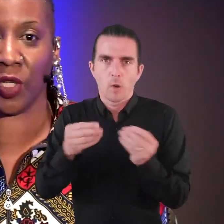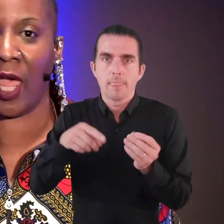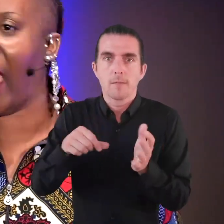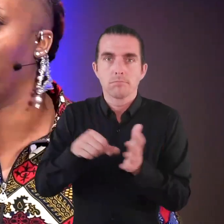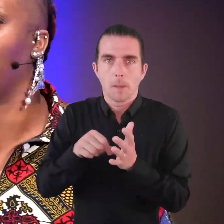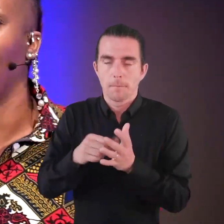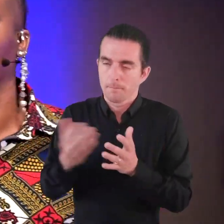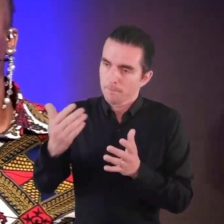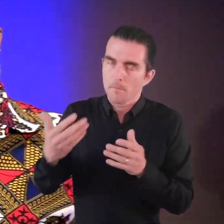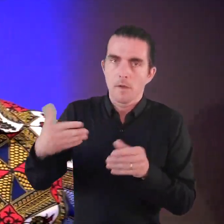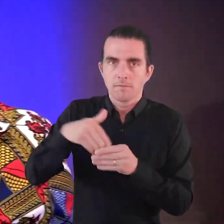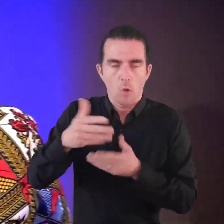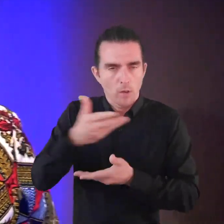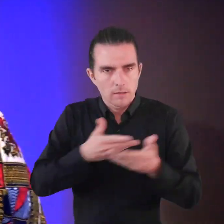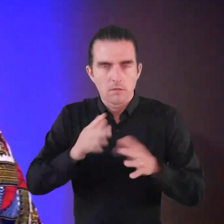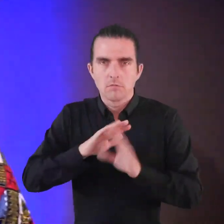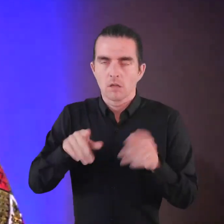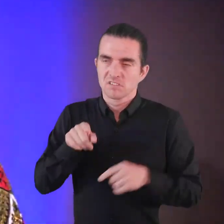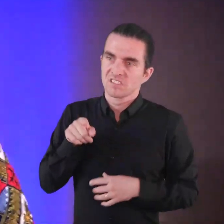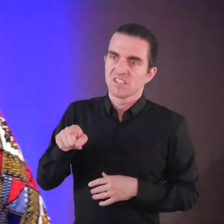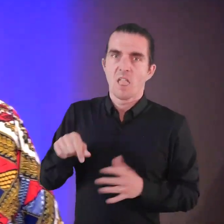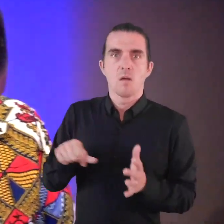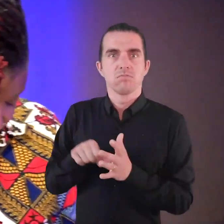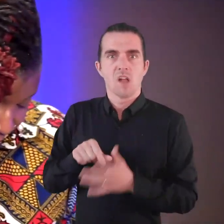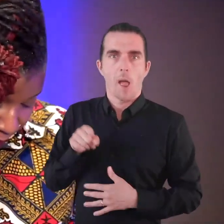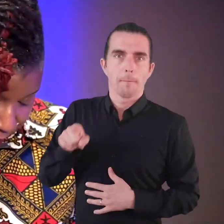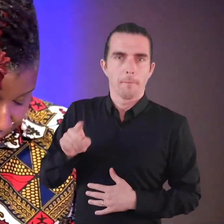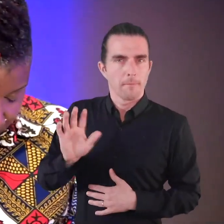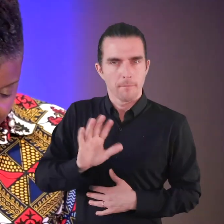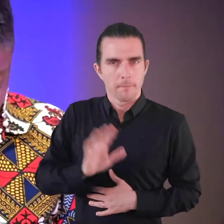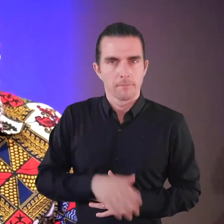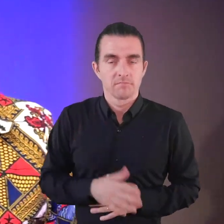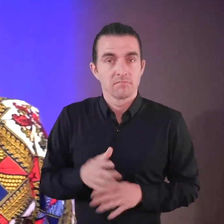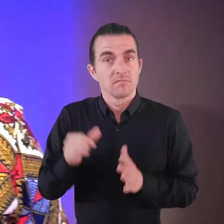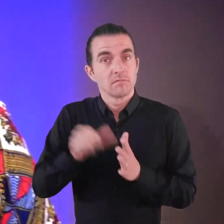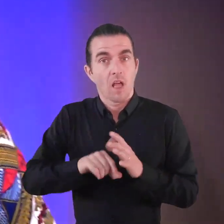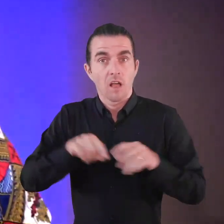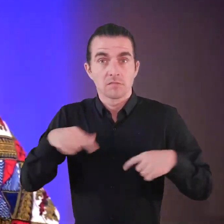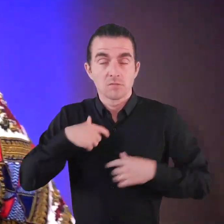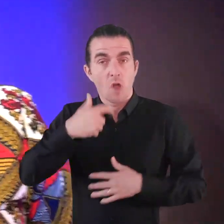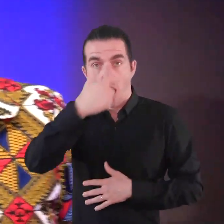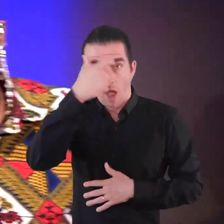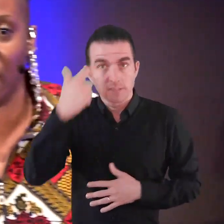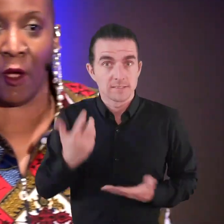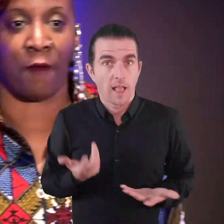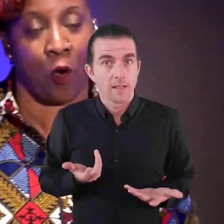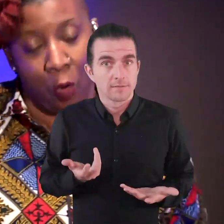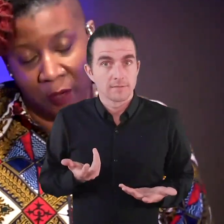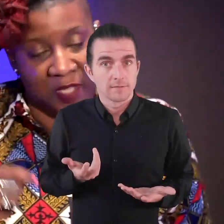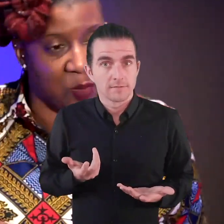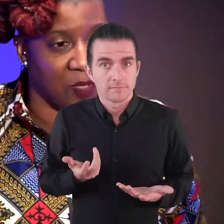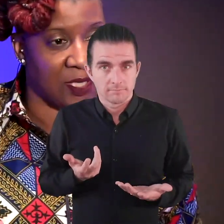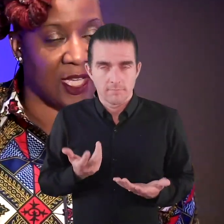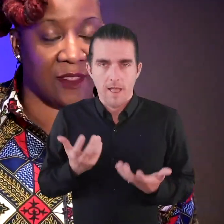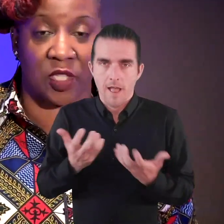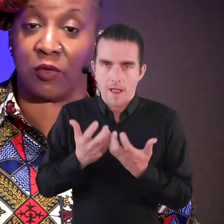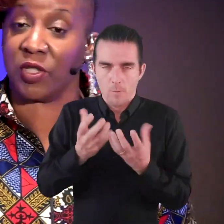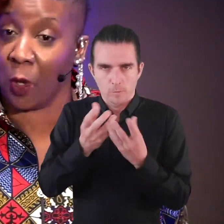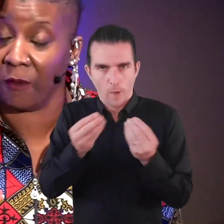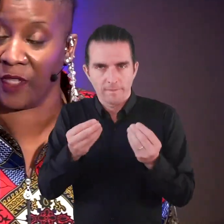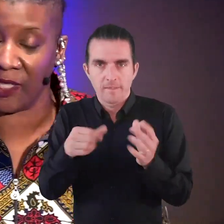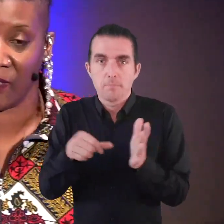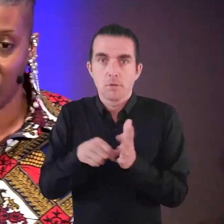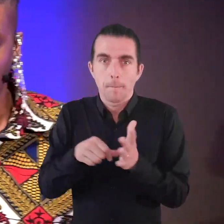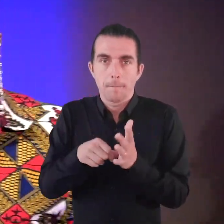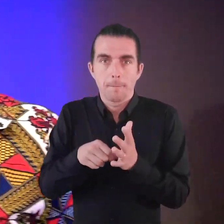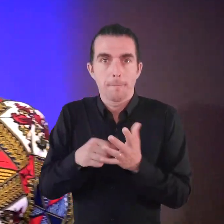solution and not just the problem. This is the starting point for all of us to understand that to